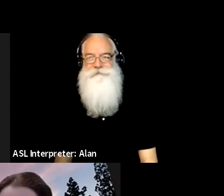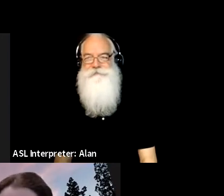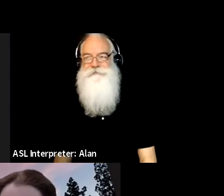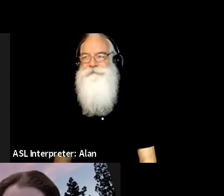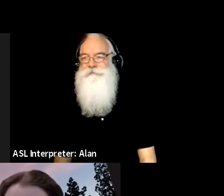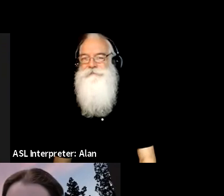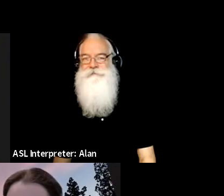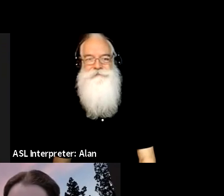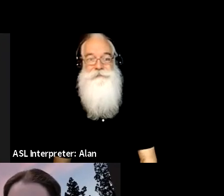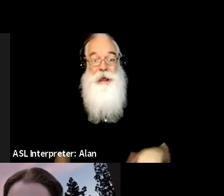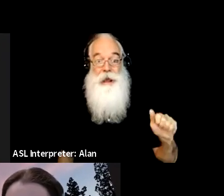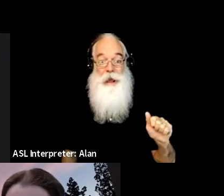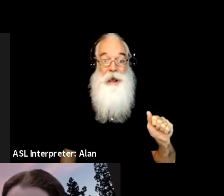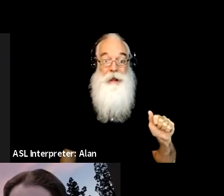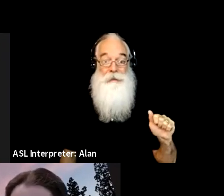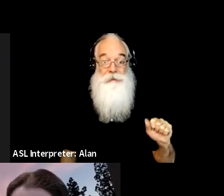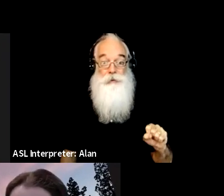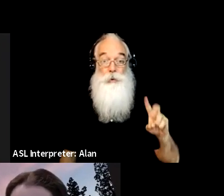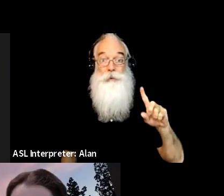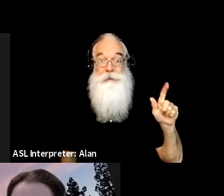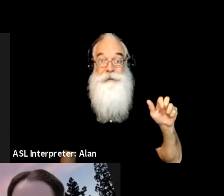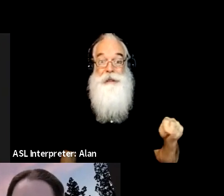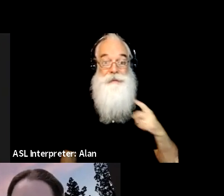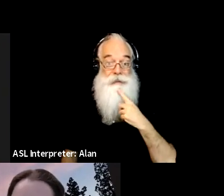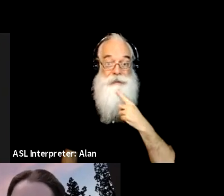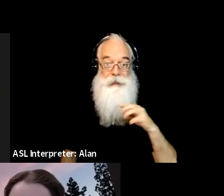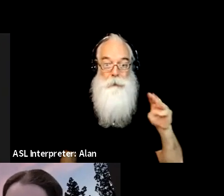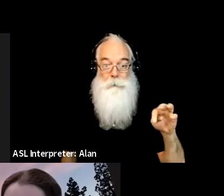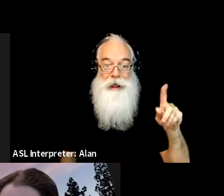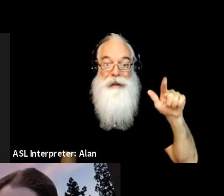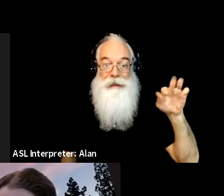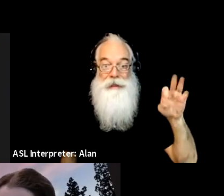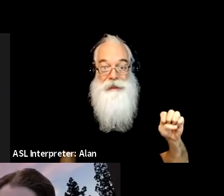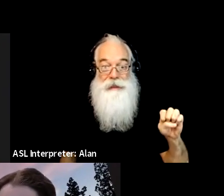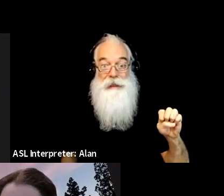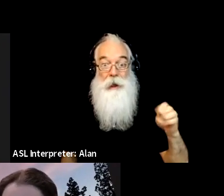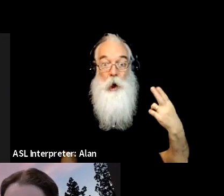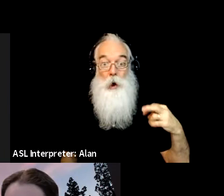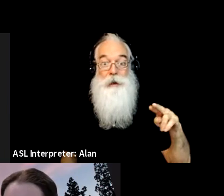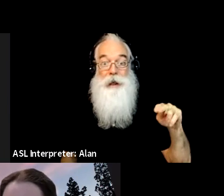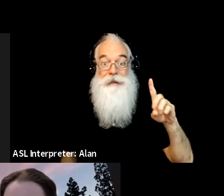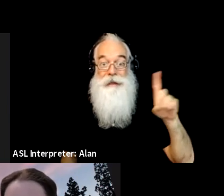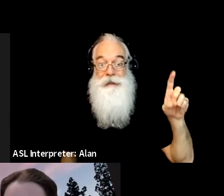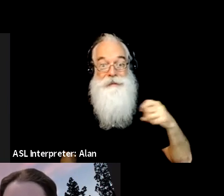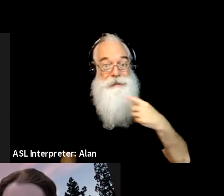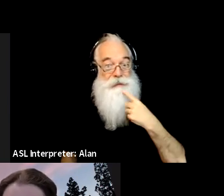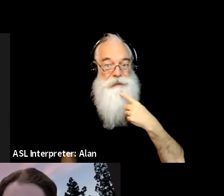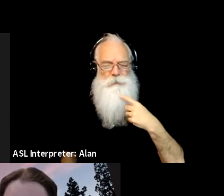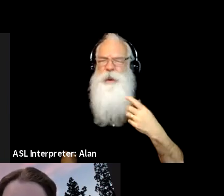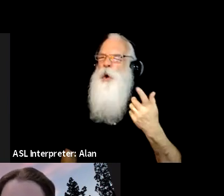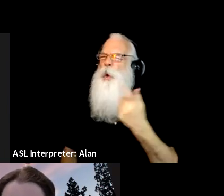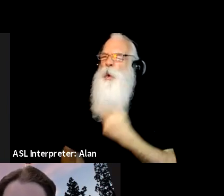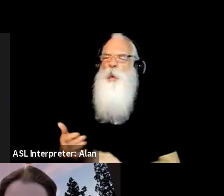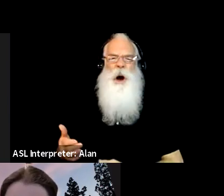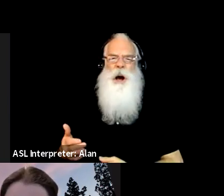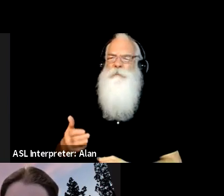So our, our next question comes from Melanie Hernandez. Uh, what are the greatest obstacles you face in getting your work read in